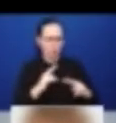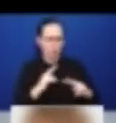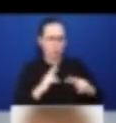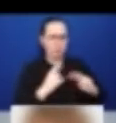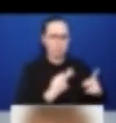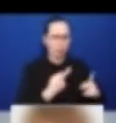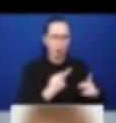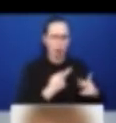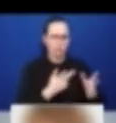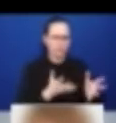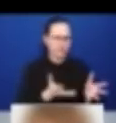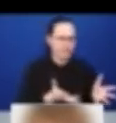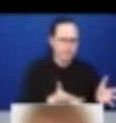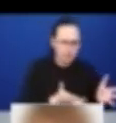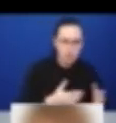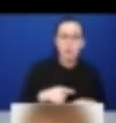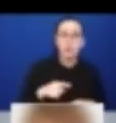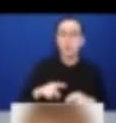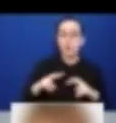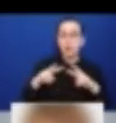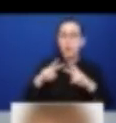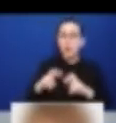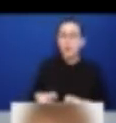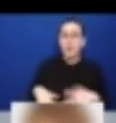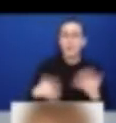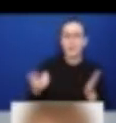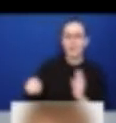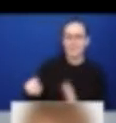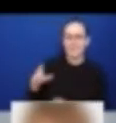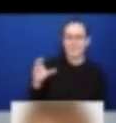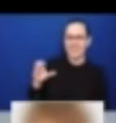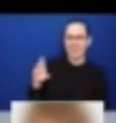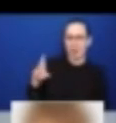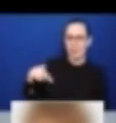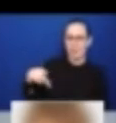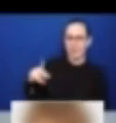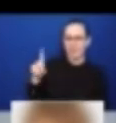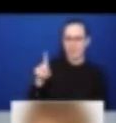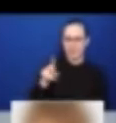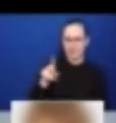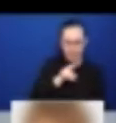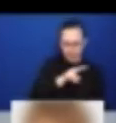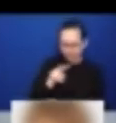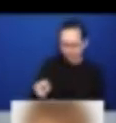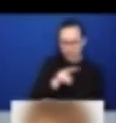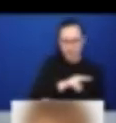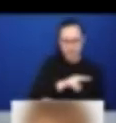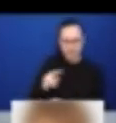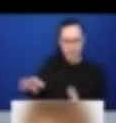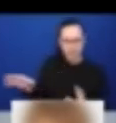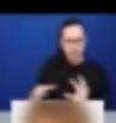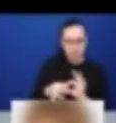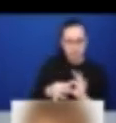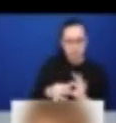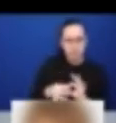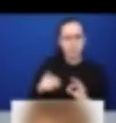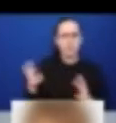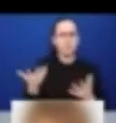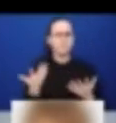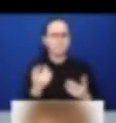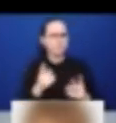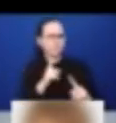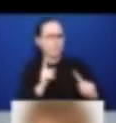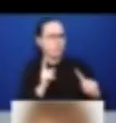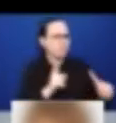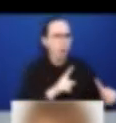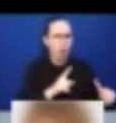to assess to what extent the content of the policies that countries have been implementing